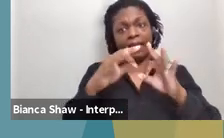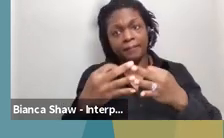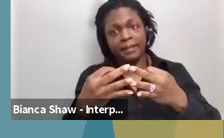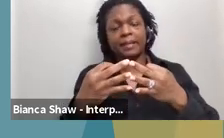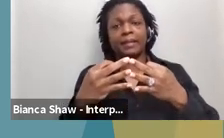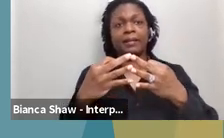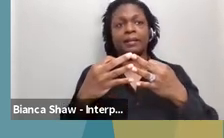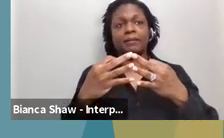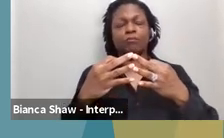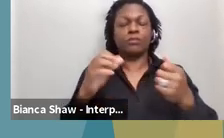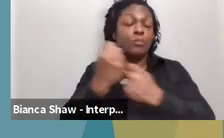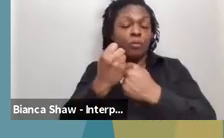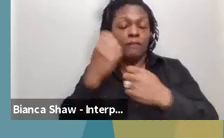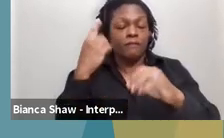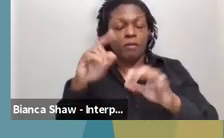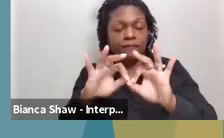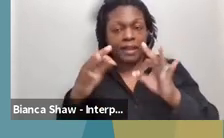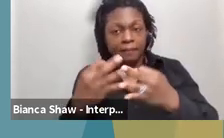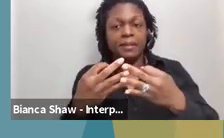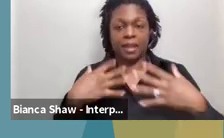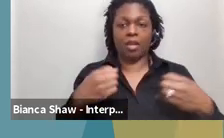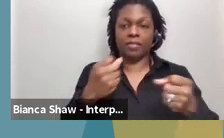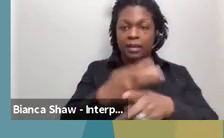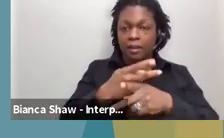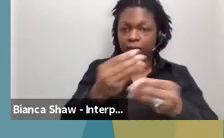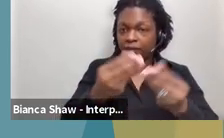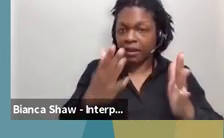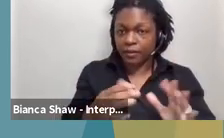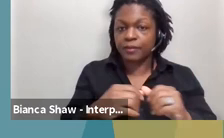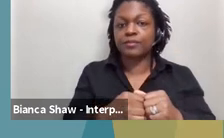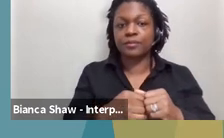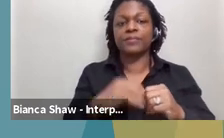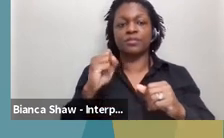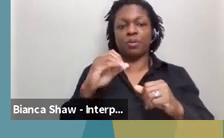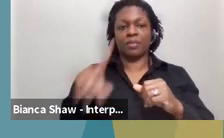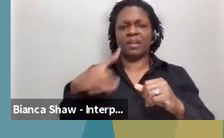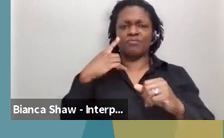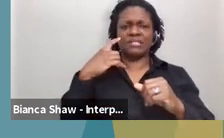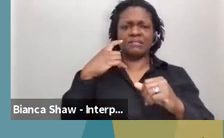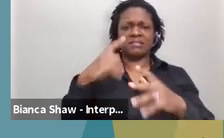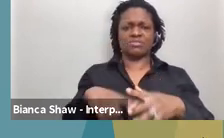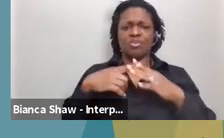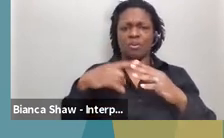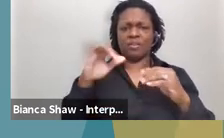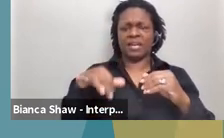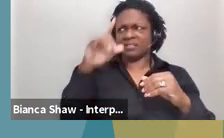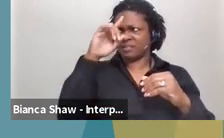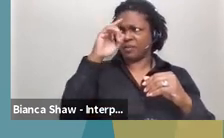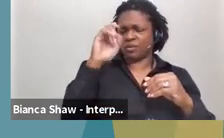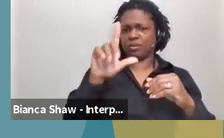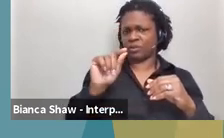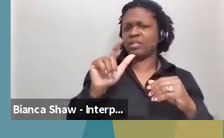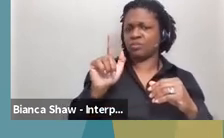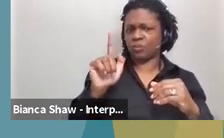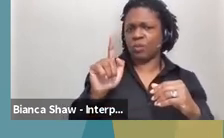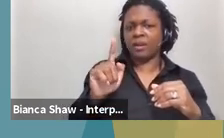the summer of 2021, so just recently, the Family Resource Center staff has piloted an outreach to families that